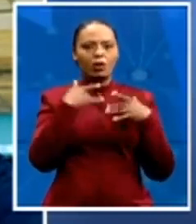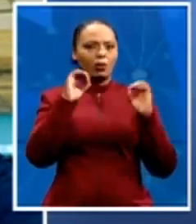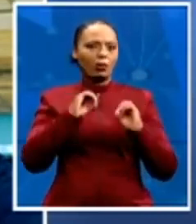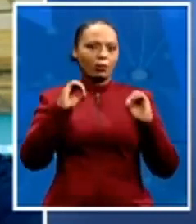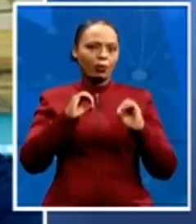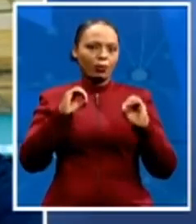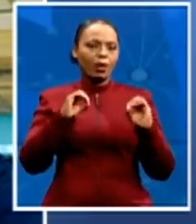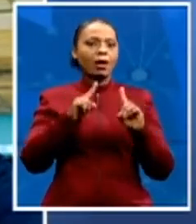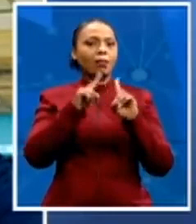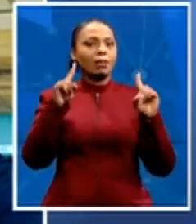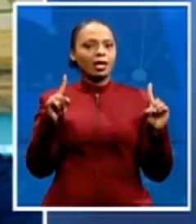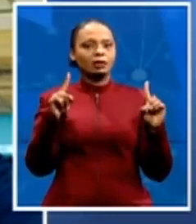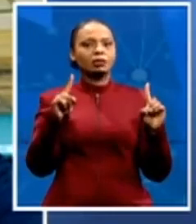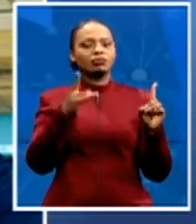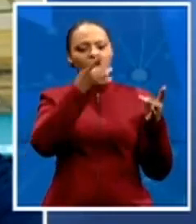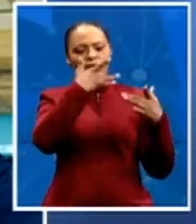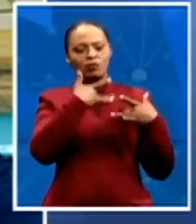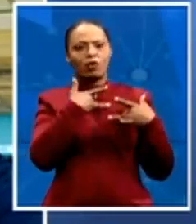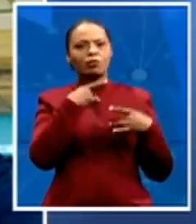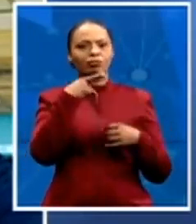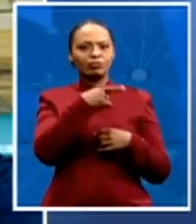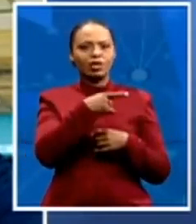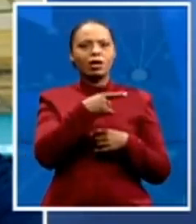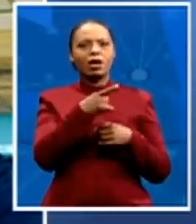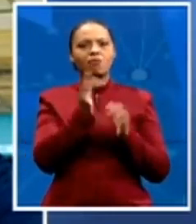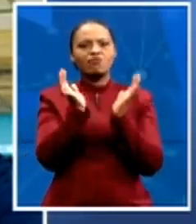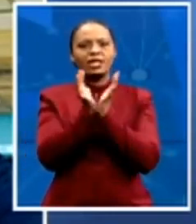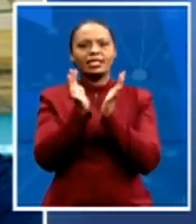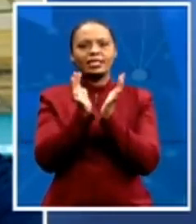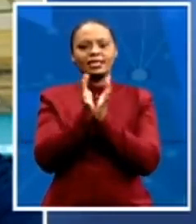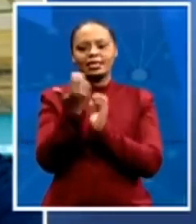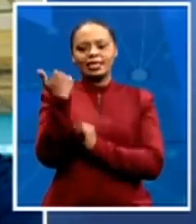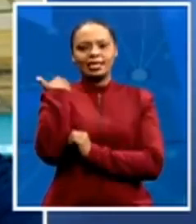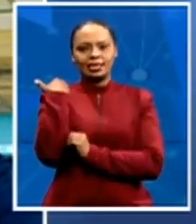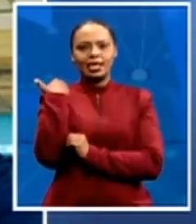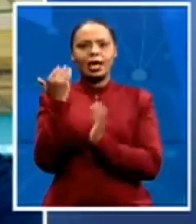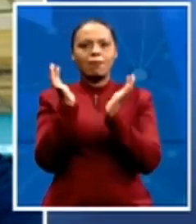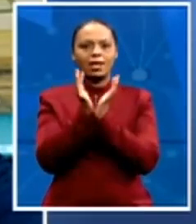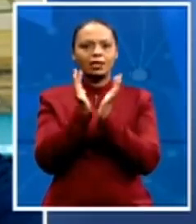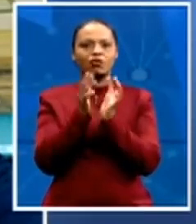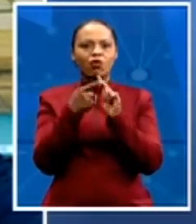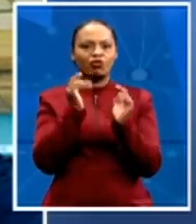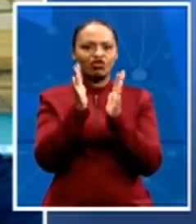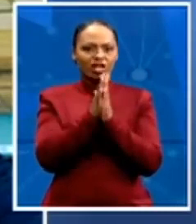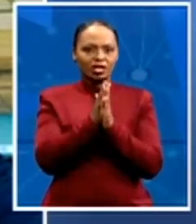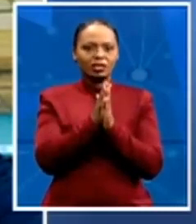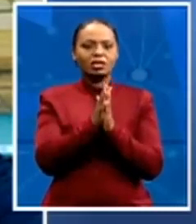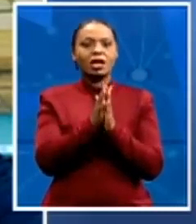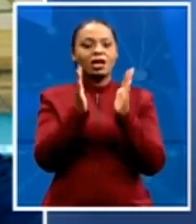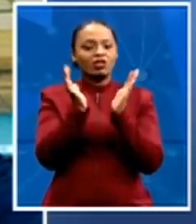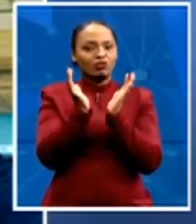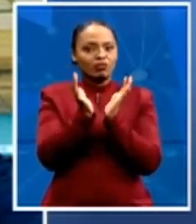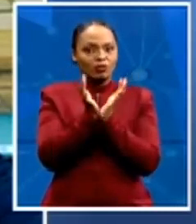attended a meeting yesterday, the meeting of the church, and after the meeting he went home, and then later